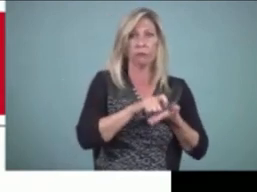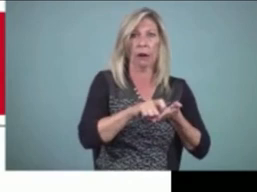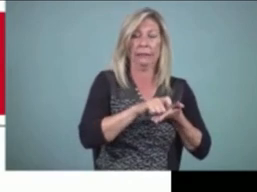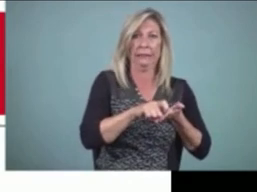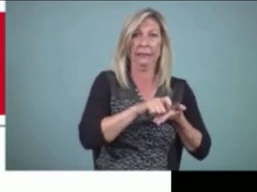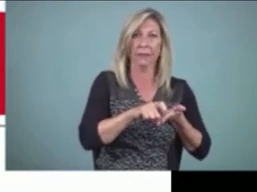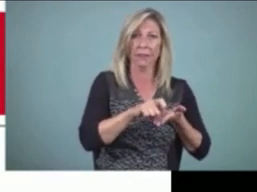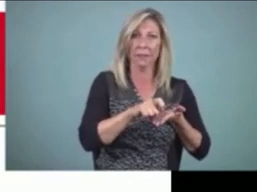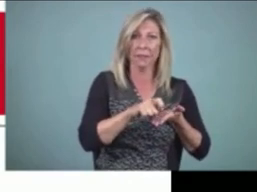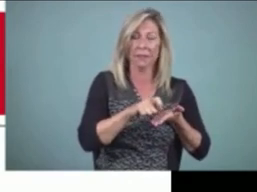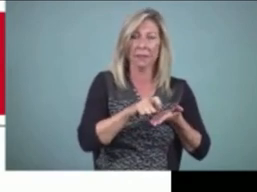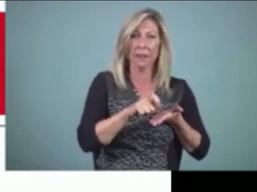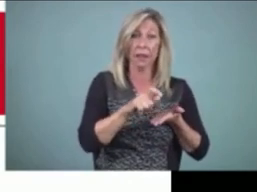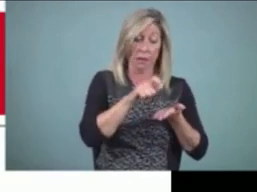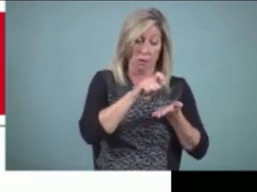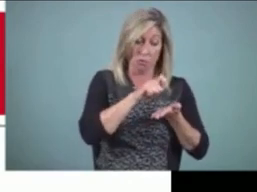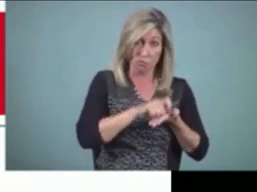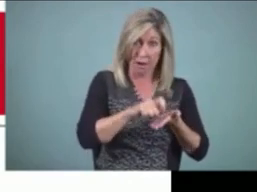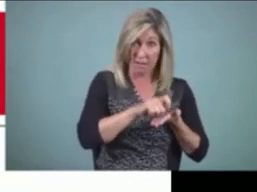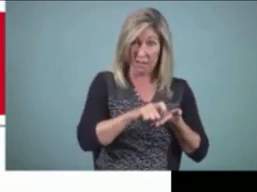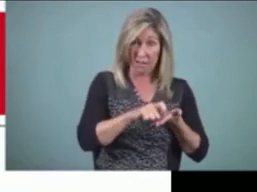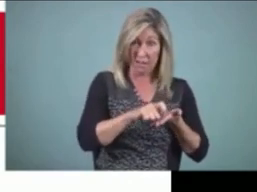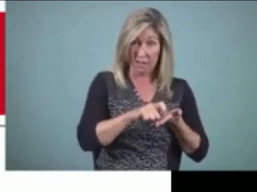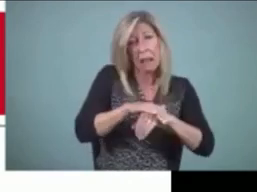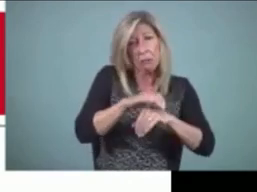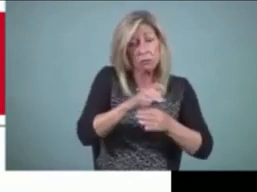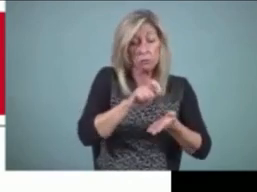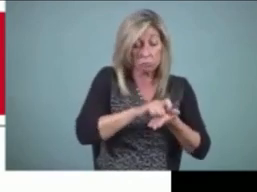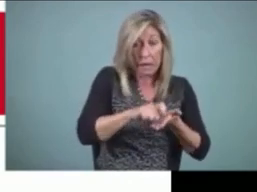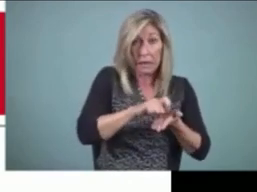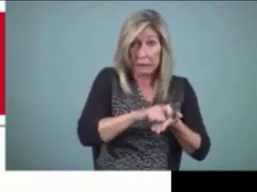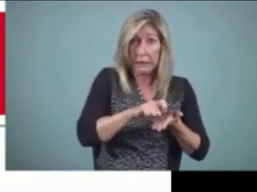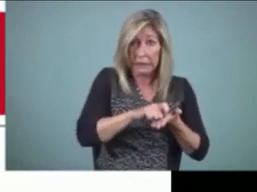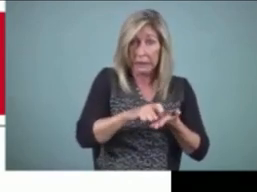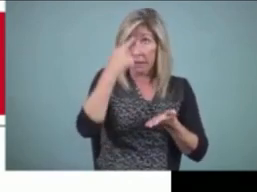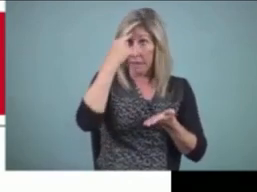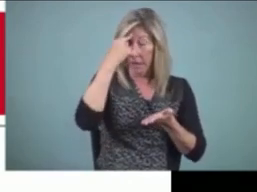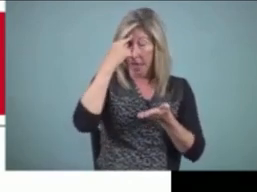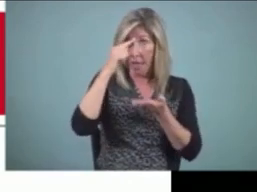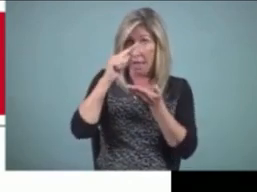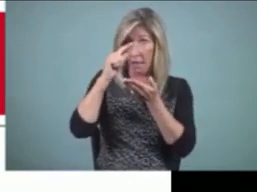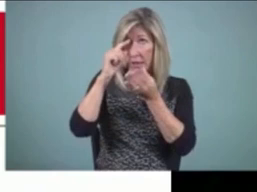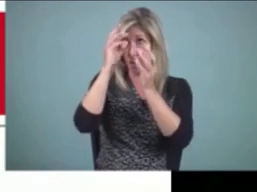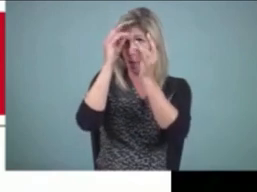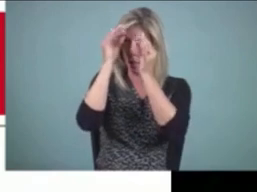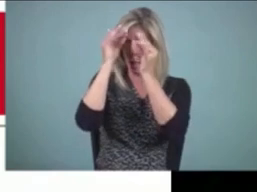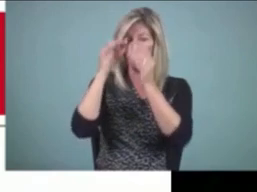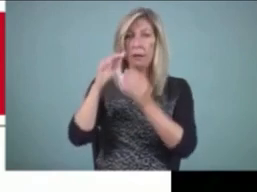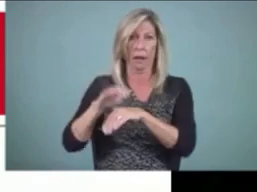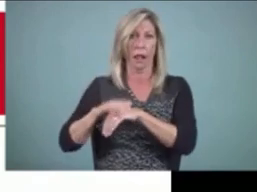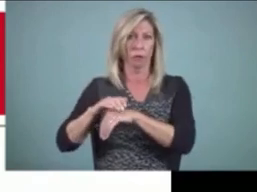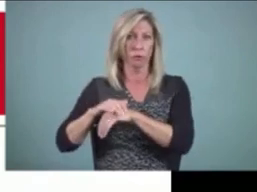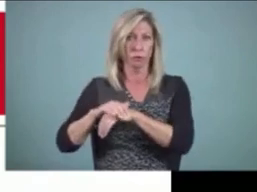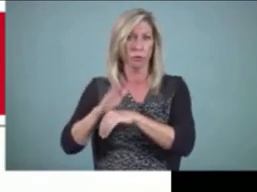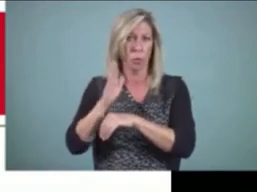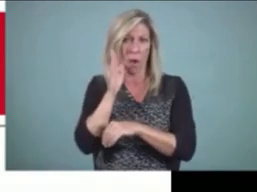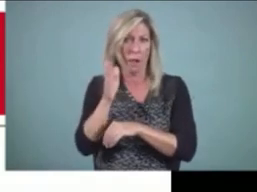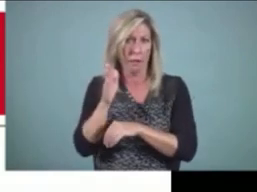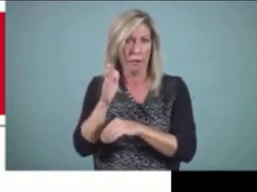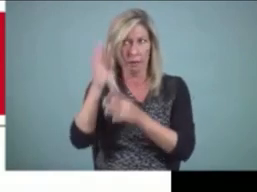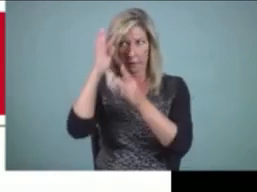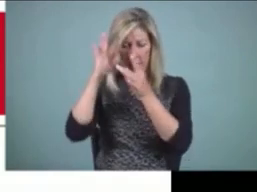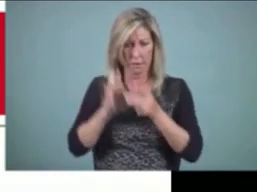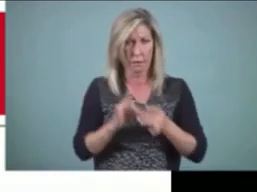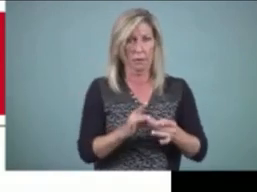And if you're writing in English, that dictation in your head needs to be in English. And the further